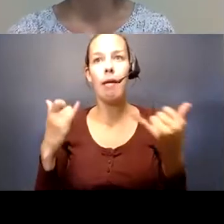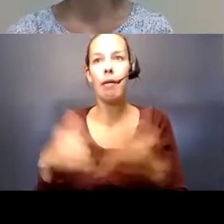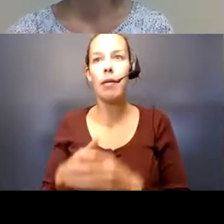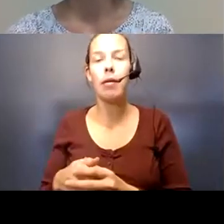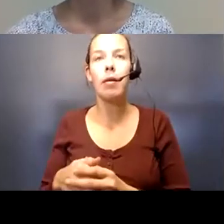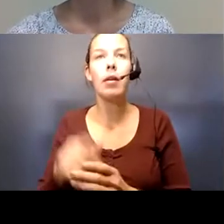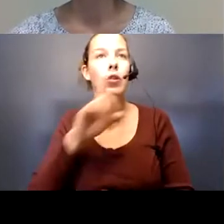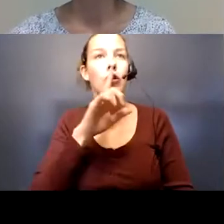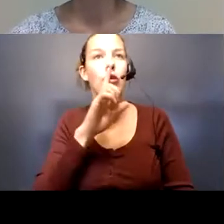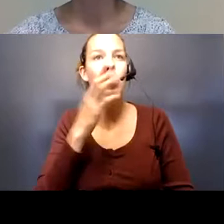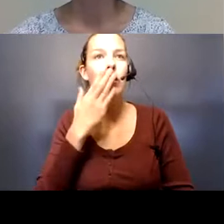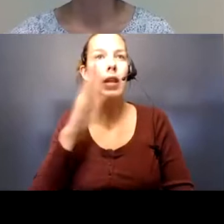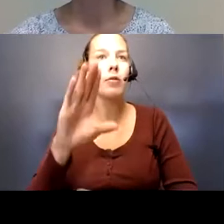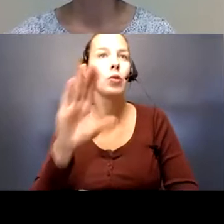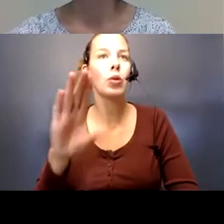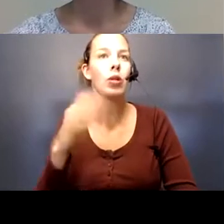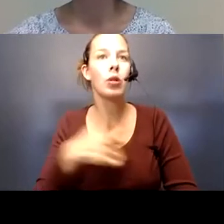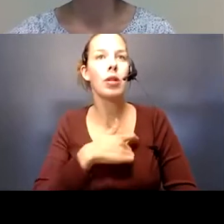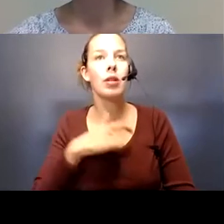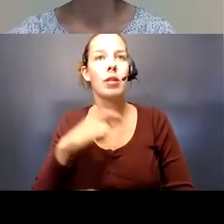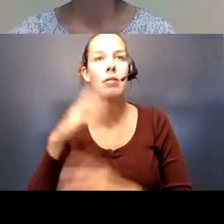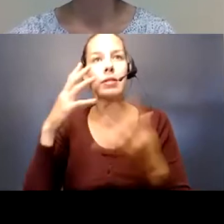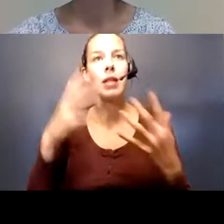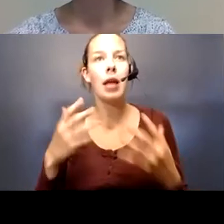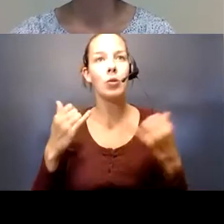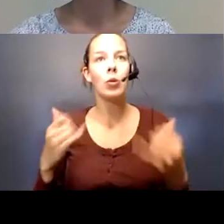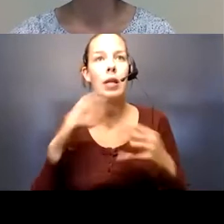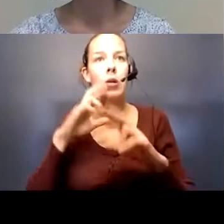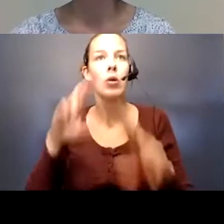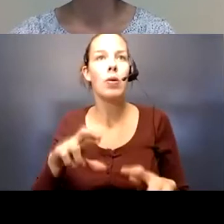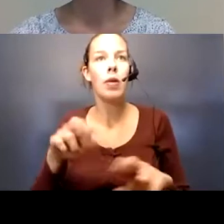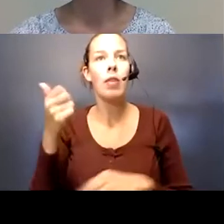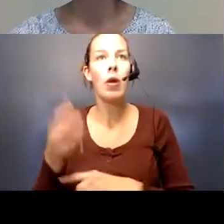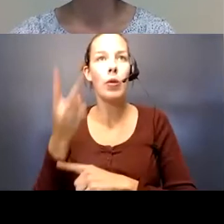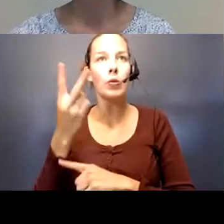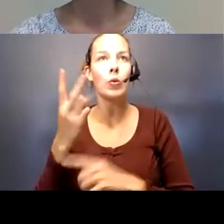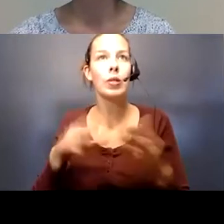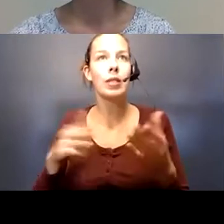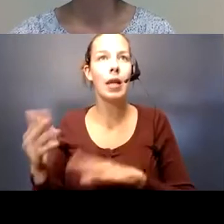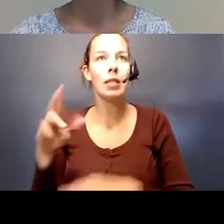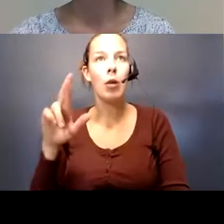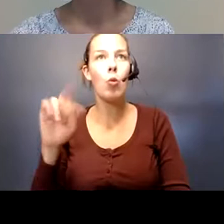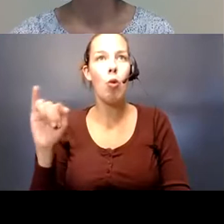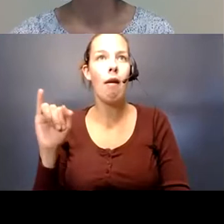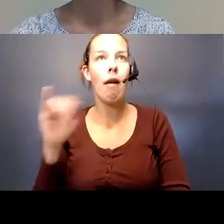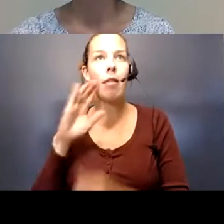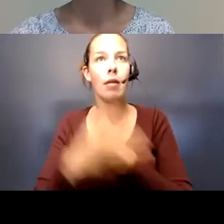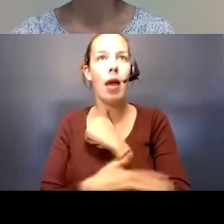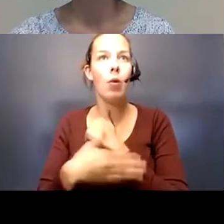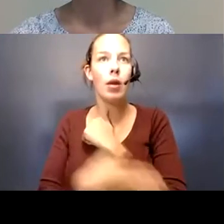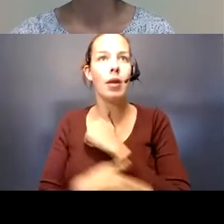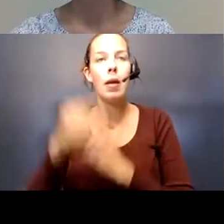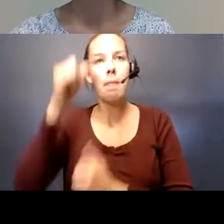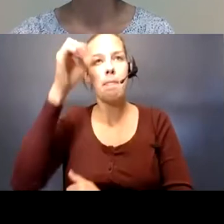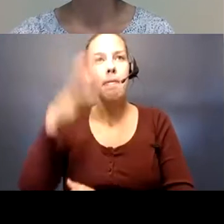Sure. Good afternoon. We are starting today to report another two deaths in Rock Island County. A man